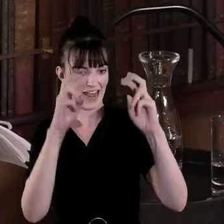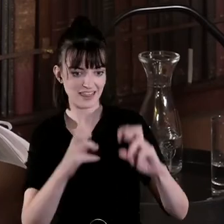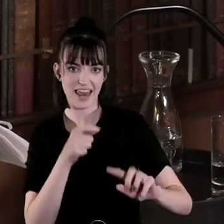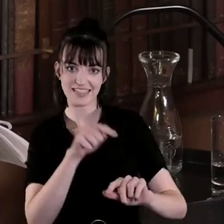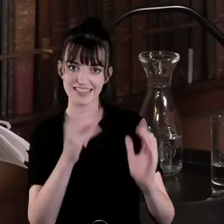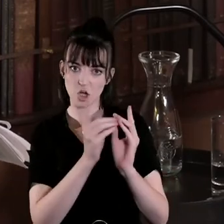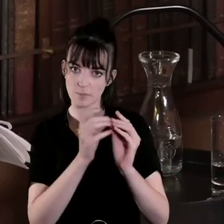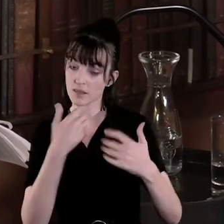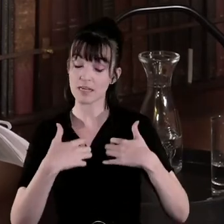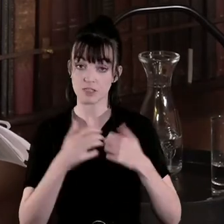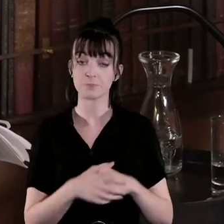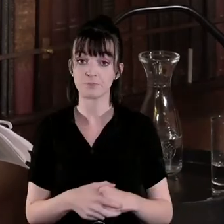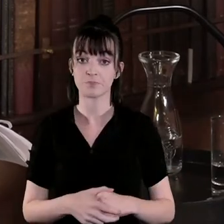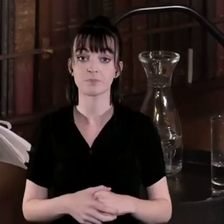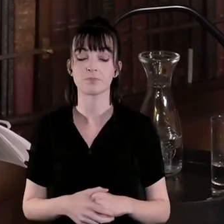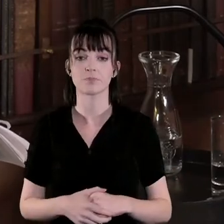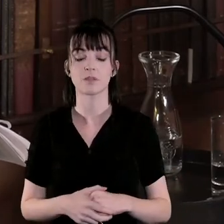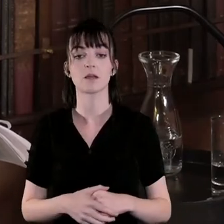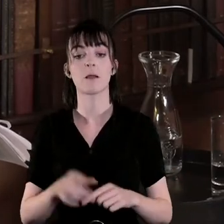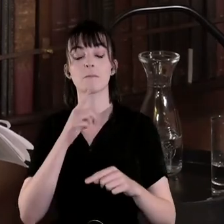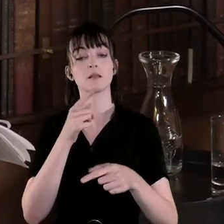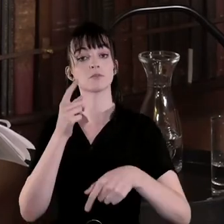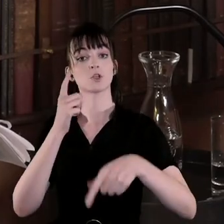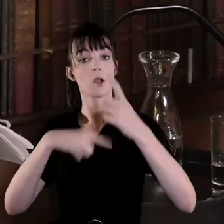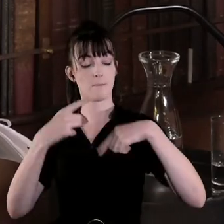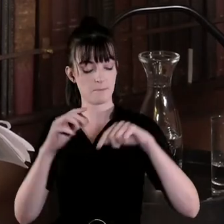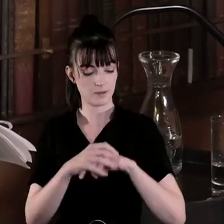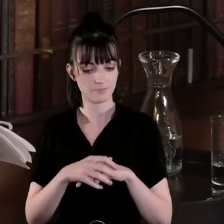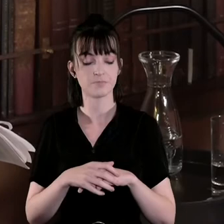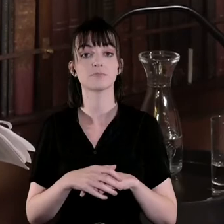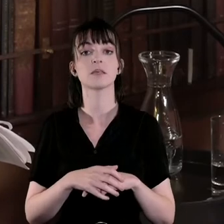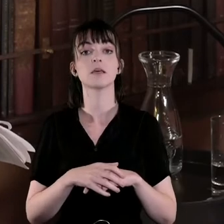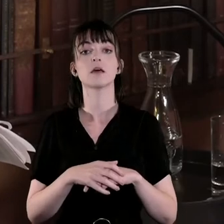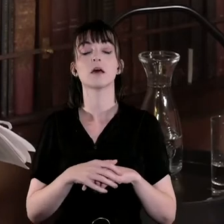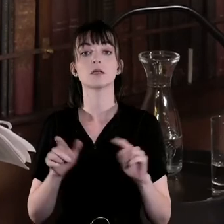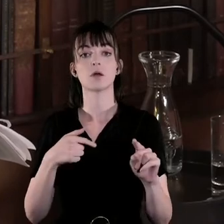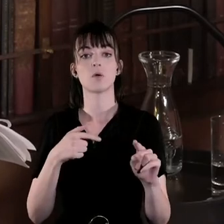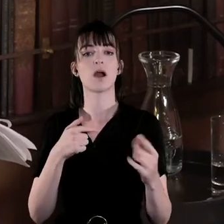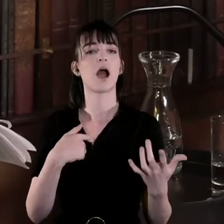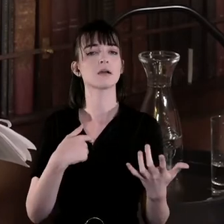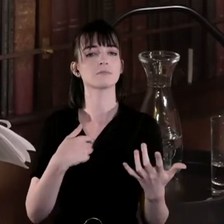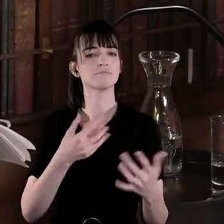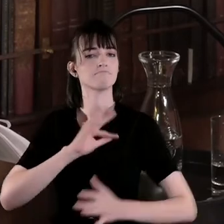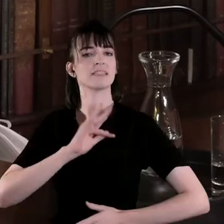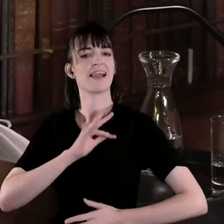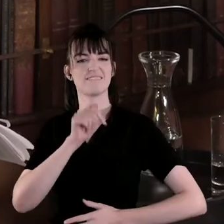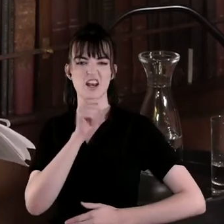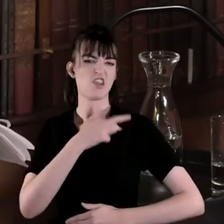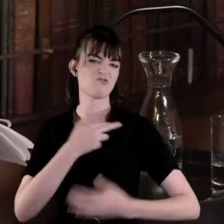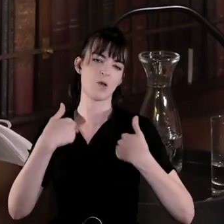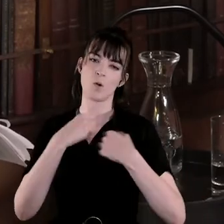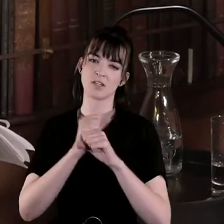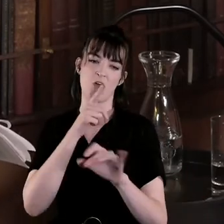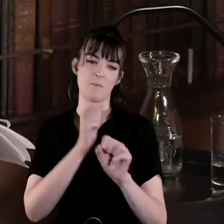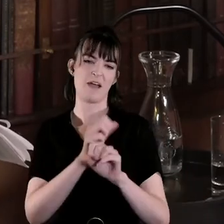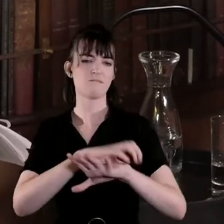I think getting back to the frameworks I suppose I'm less concerned with talking about violence that